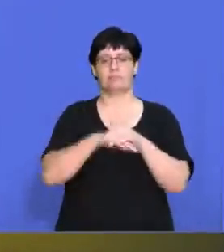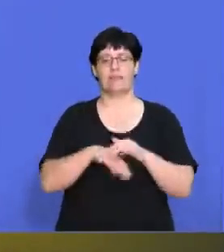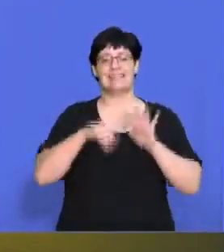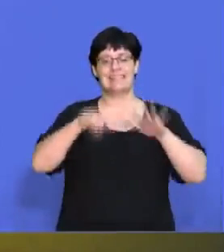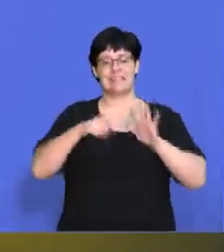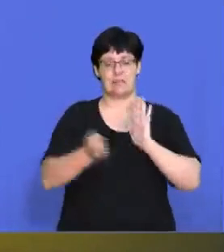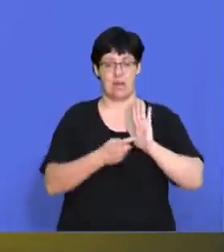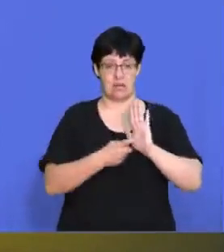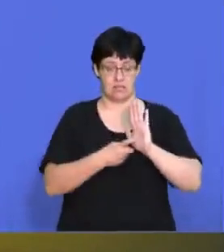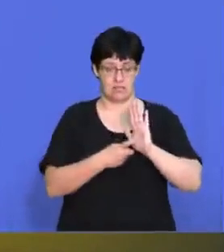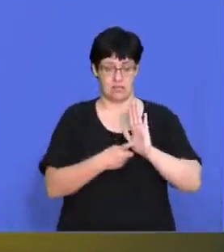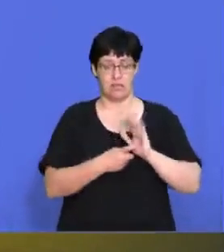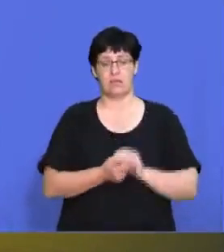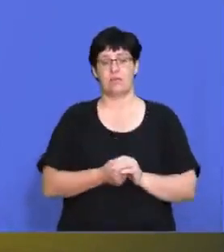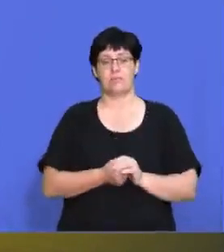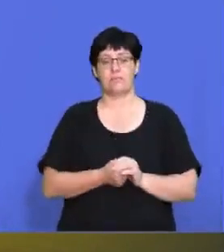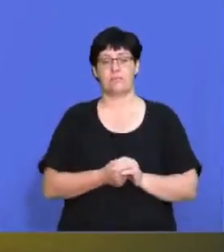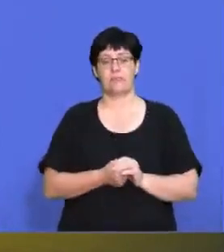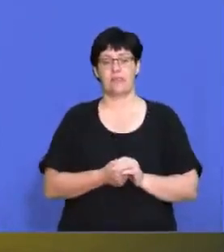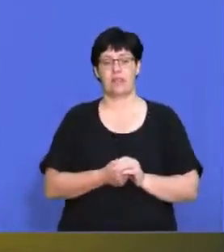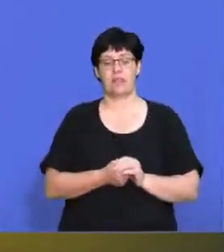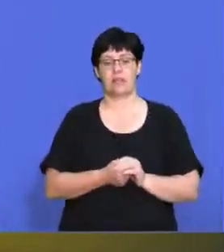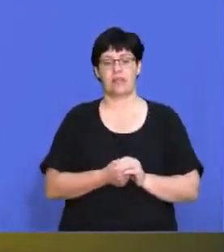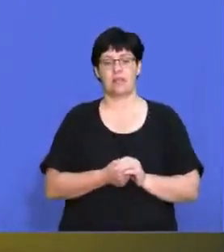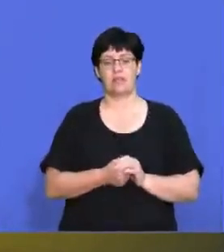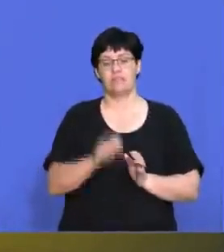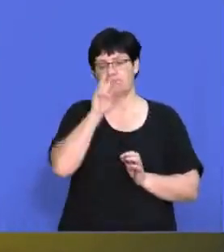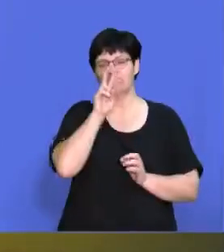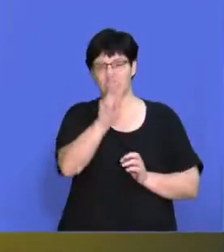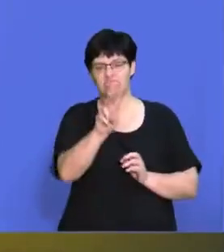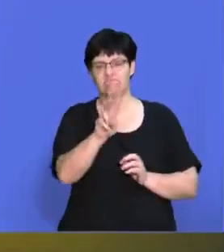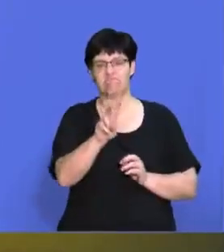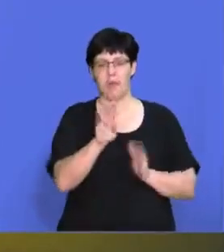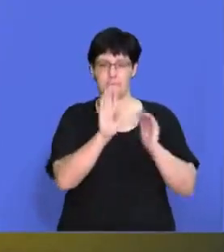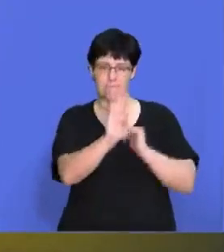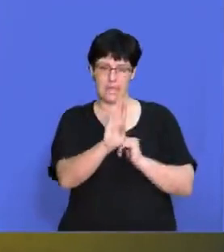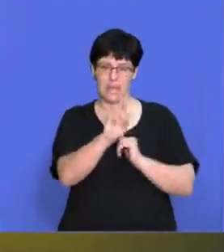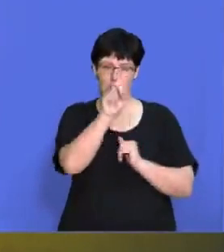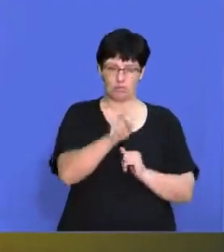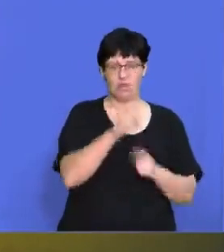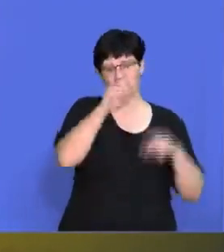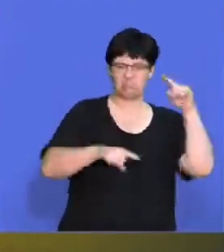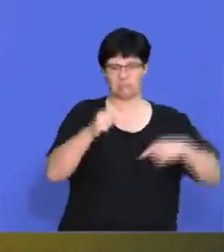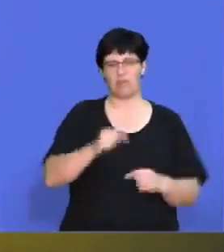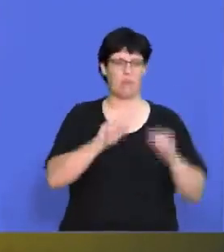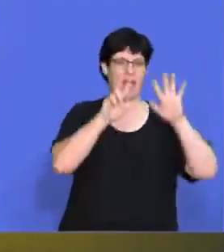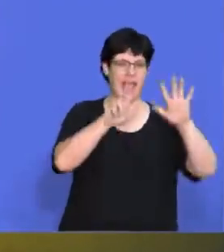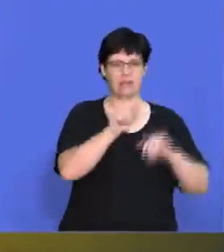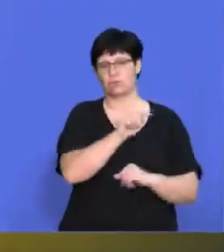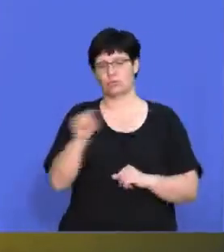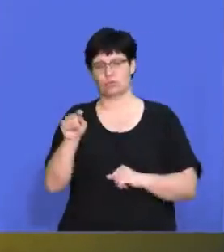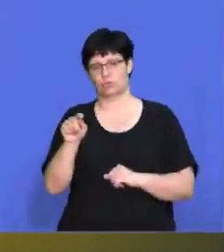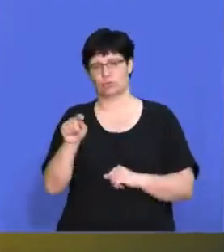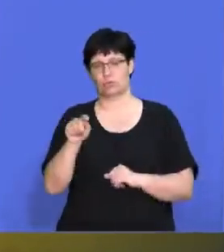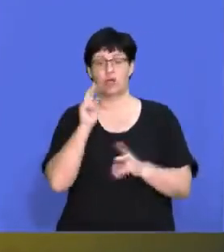could look in your section B questions that could range from anywhere from eight to potentially 12 marks